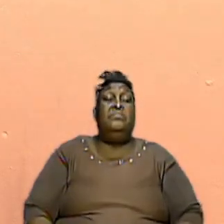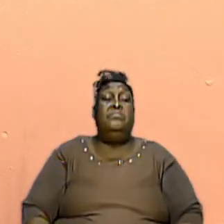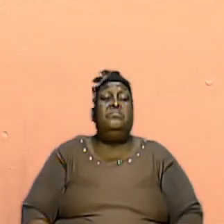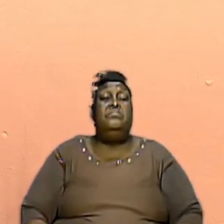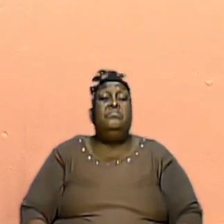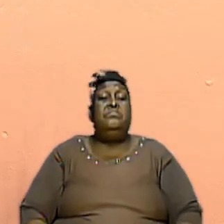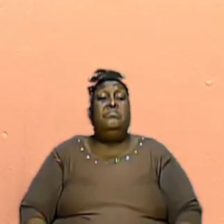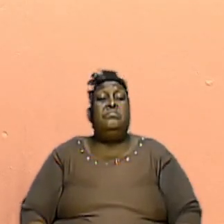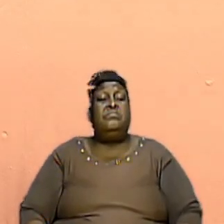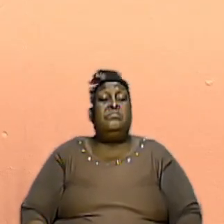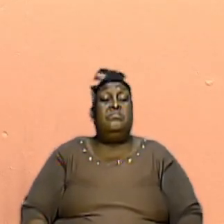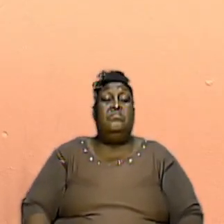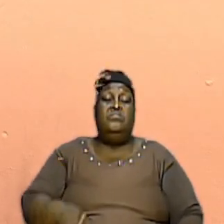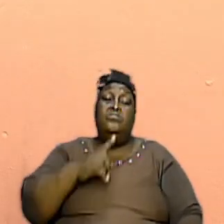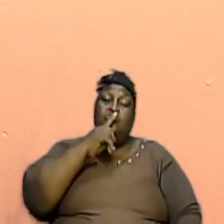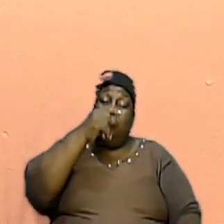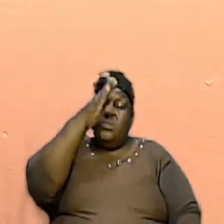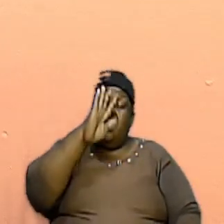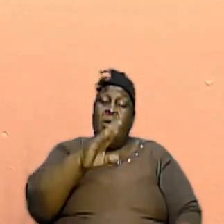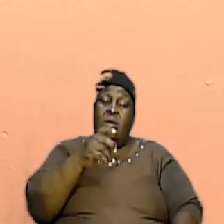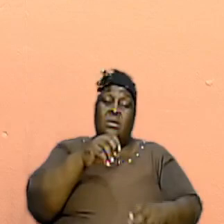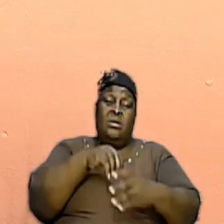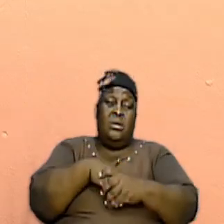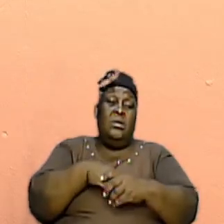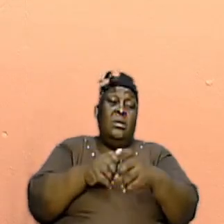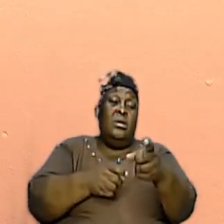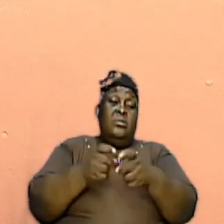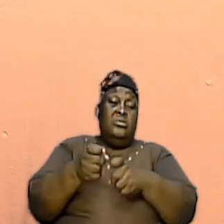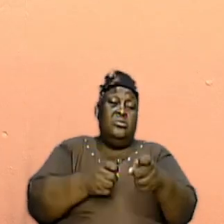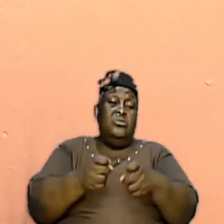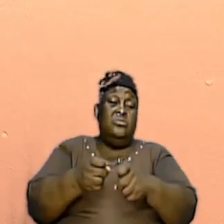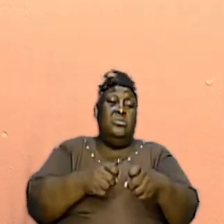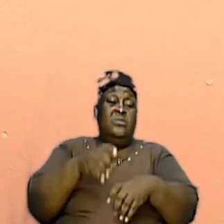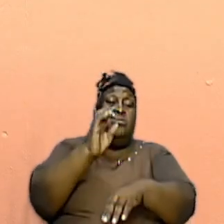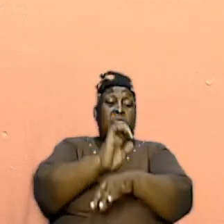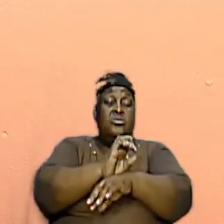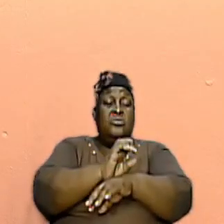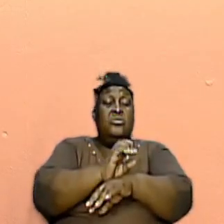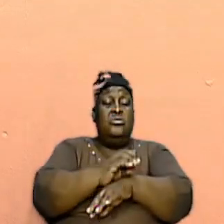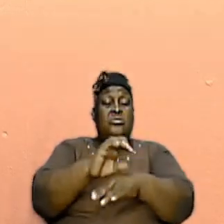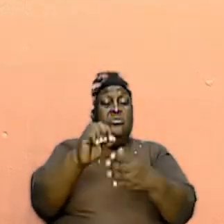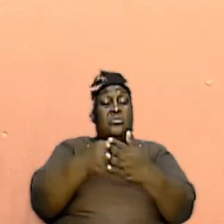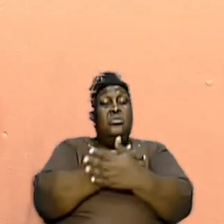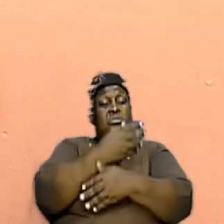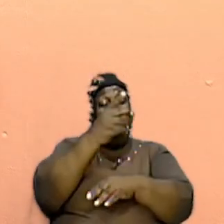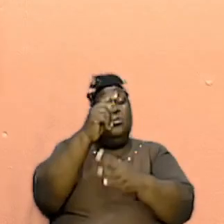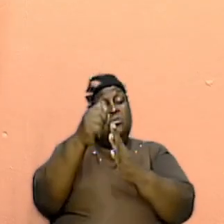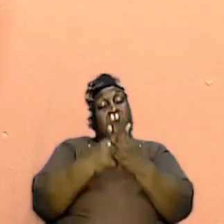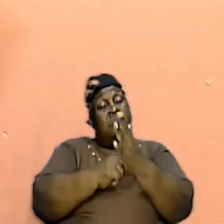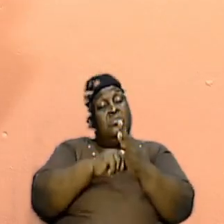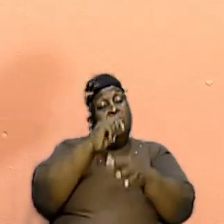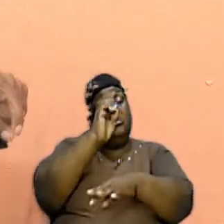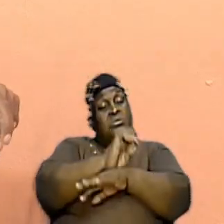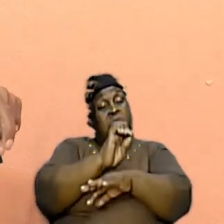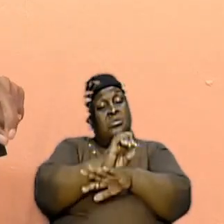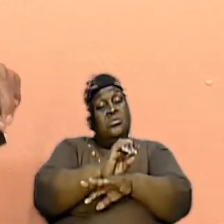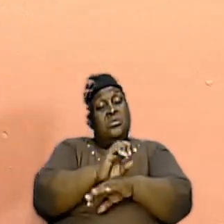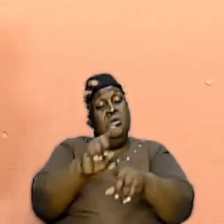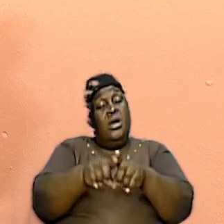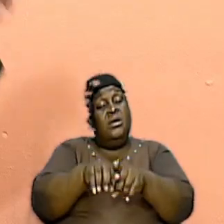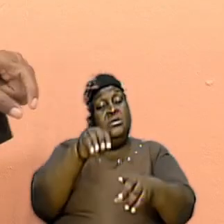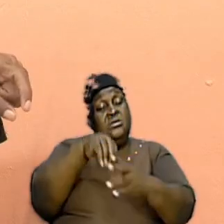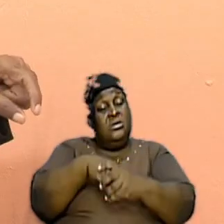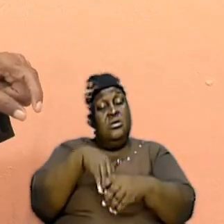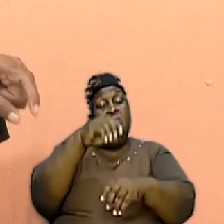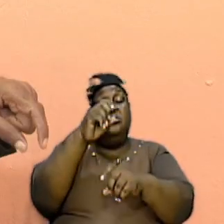fact that God is in charge of the church today, the New Testament church, as He was in charge